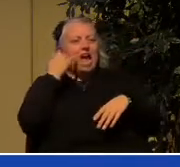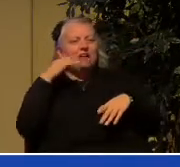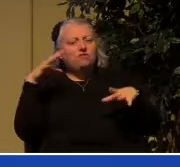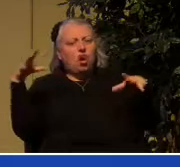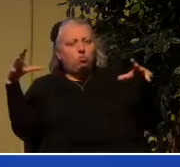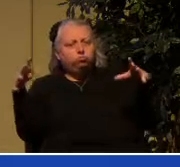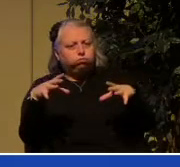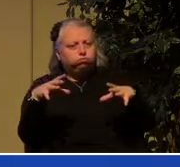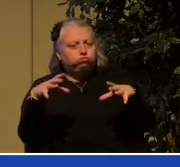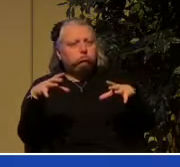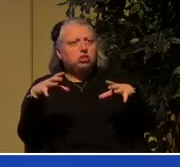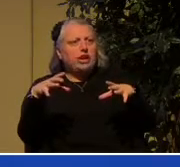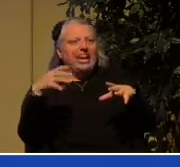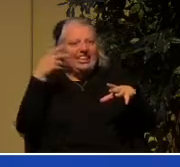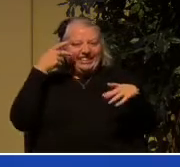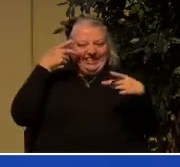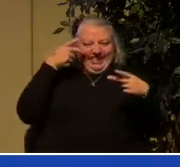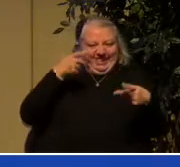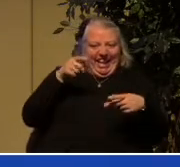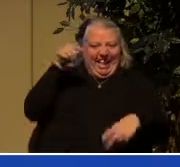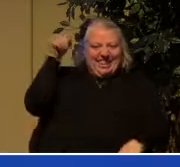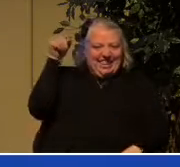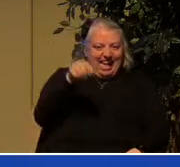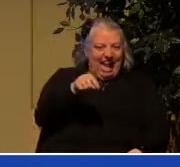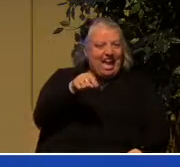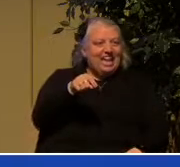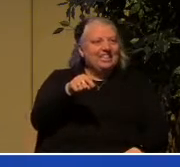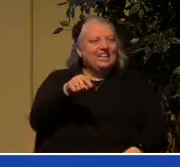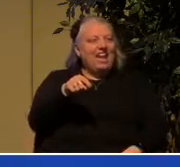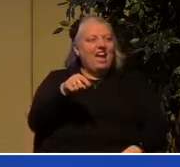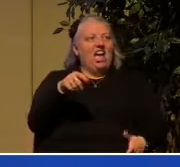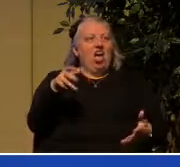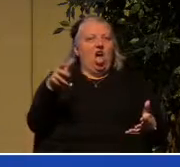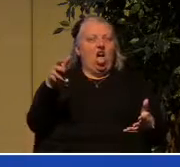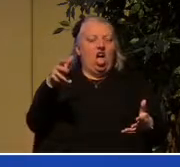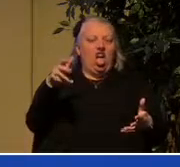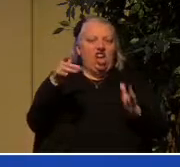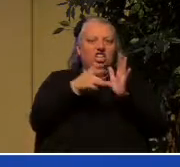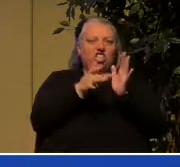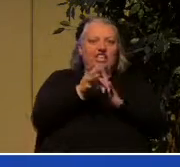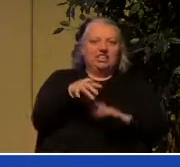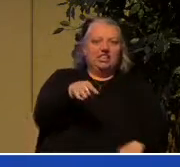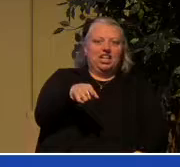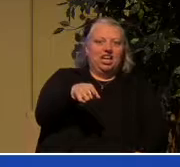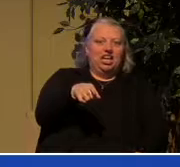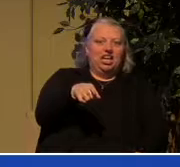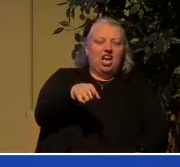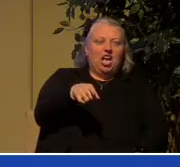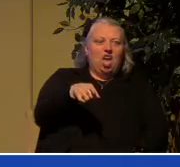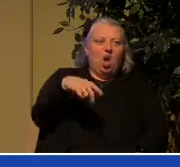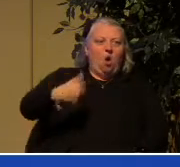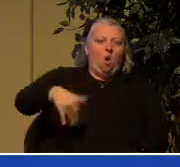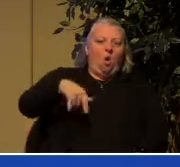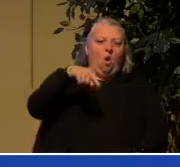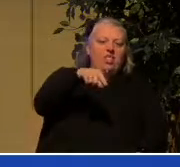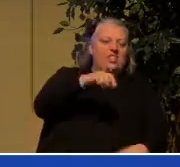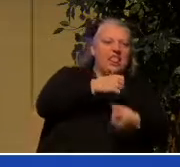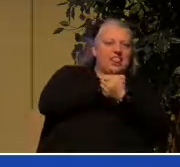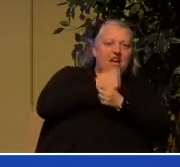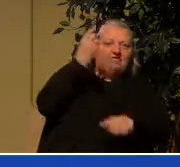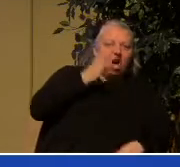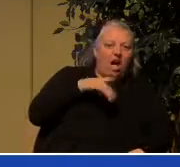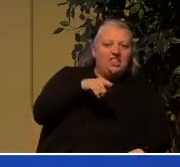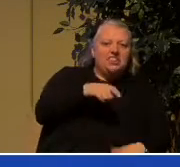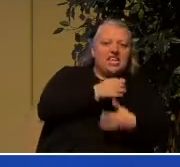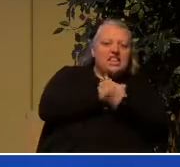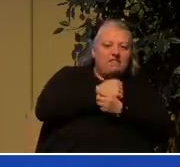look there's Jesus he's living among those people look at how they love God look at how they love each other look